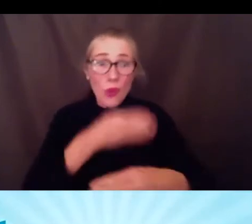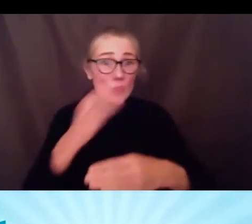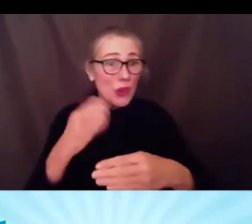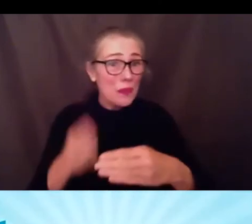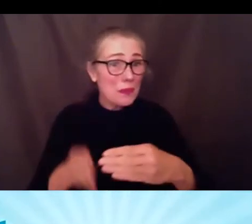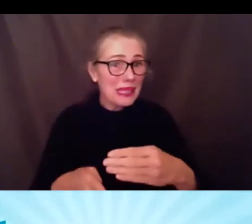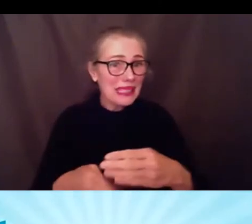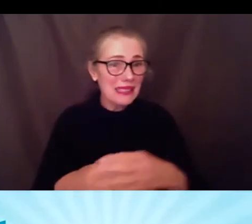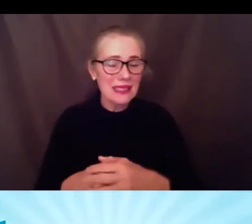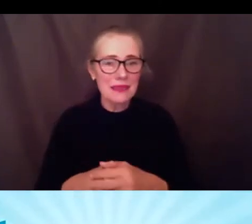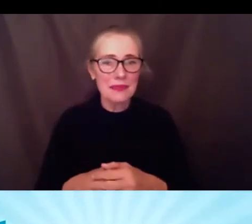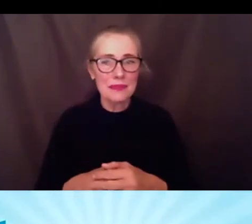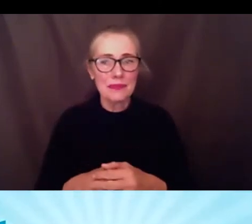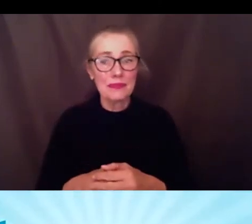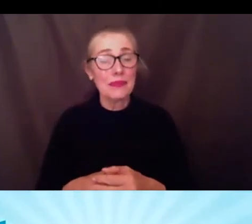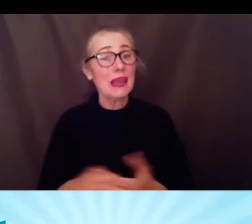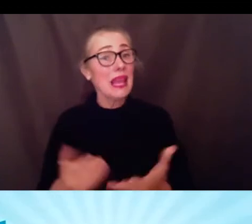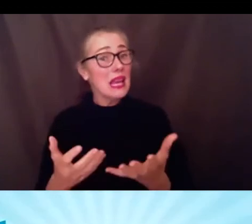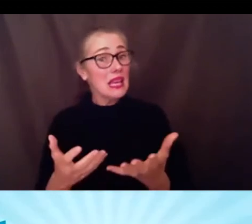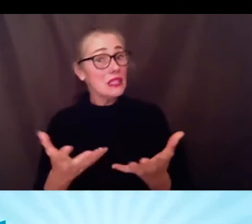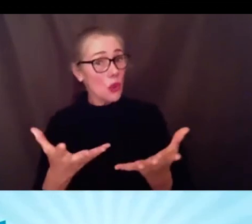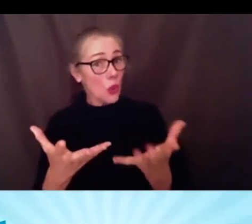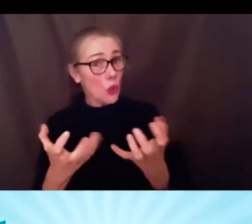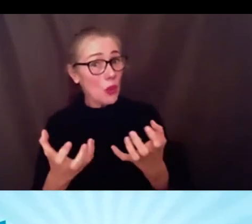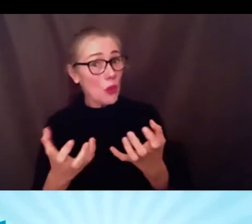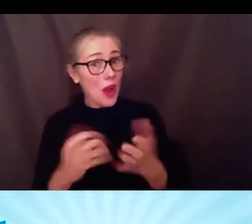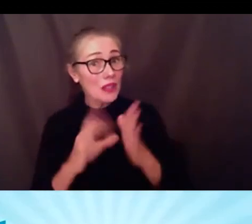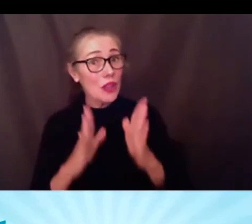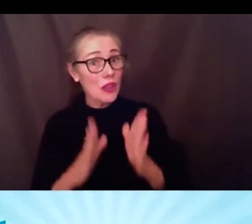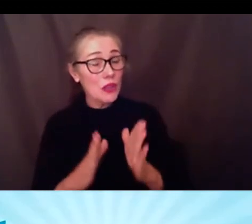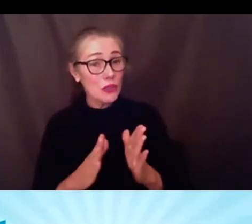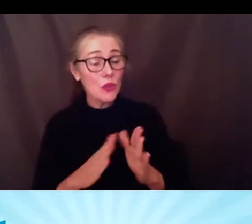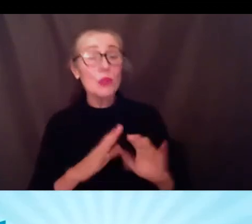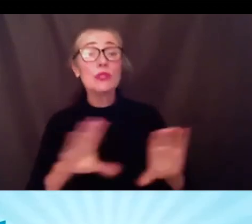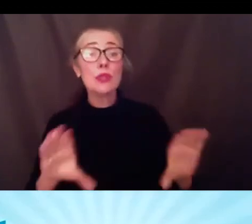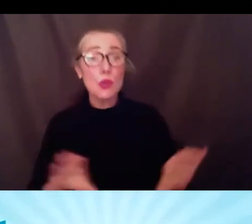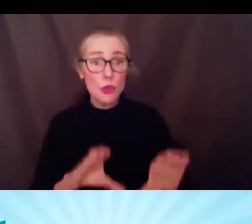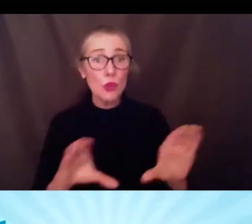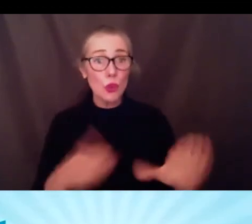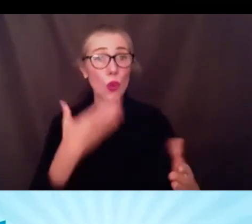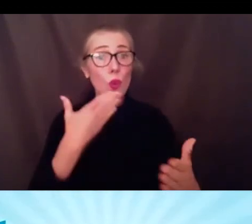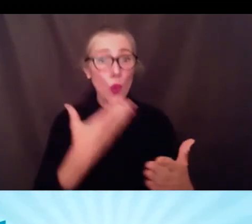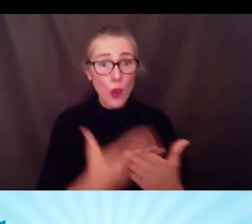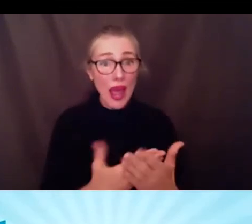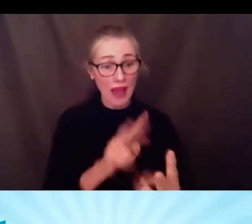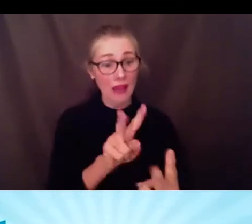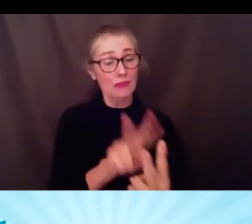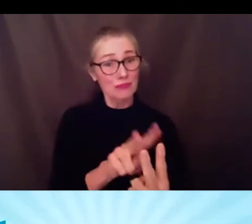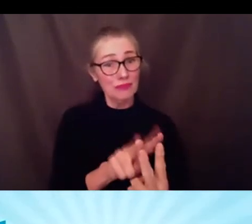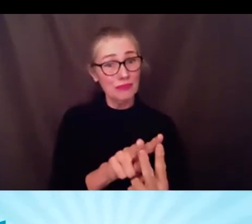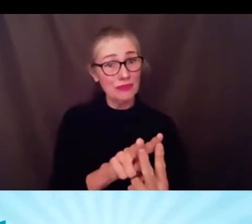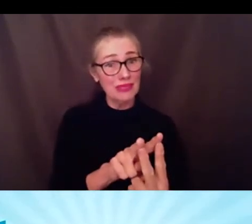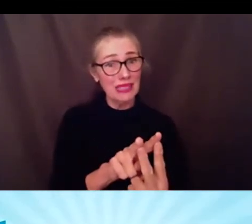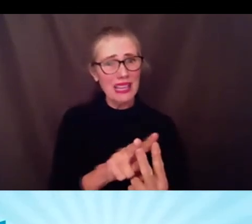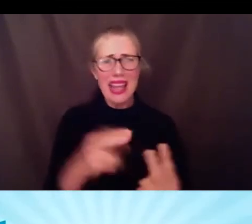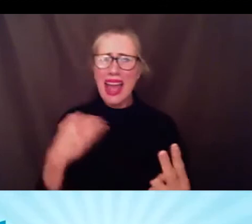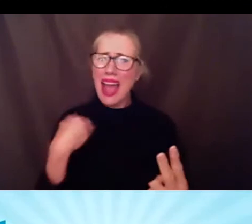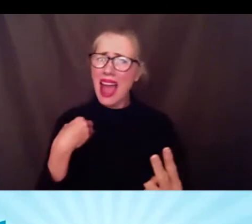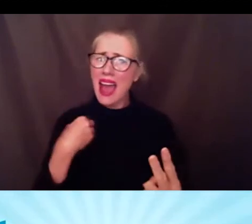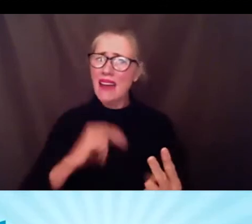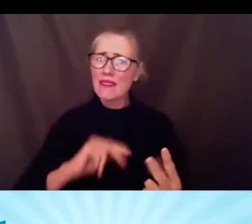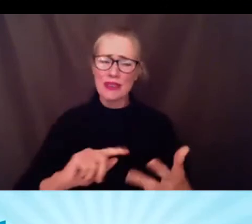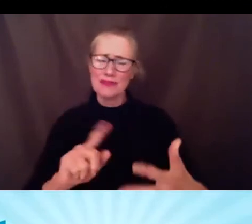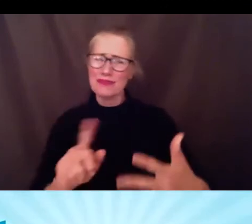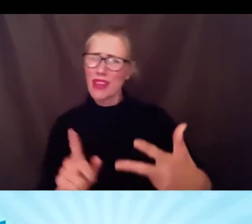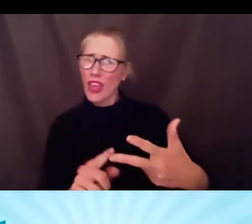that we all want the students to do well is there a third choice is there a third choice that we're not thinking